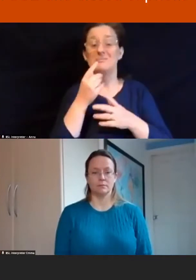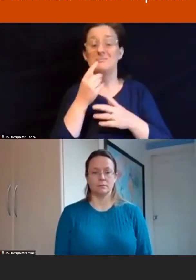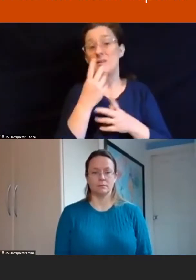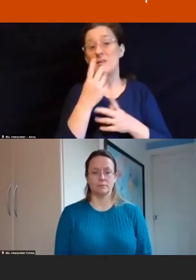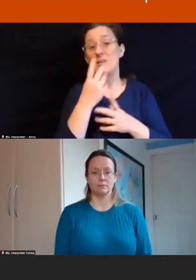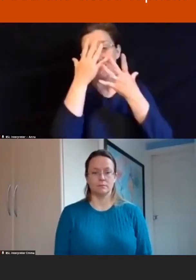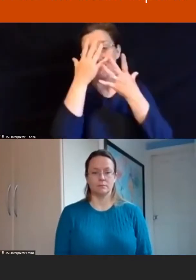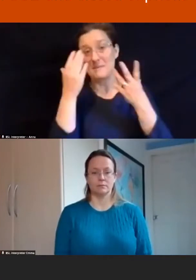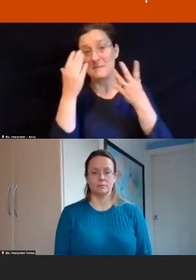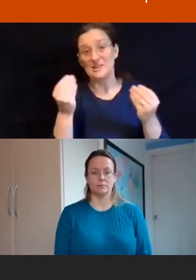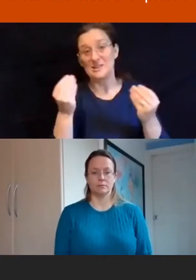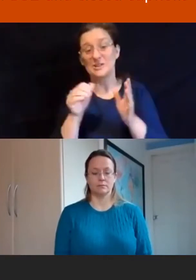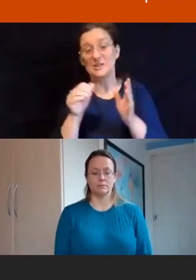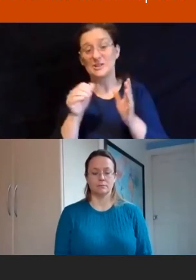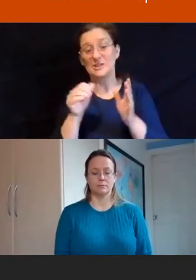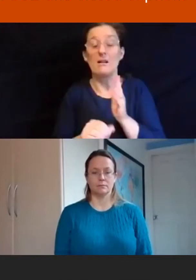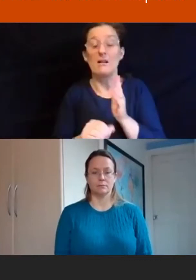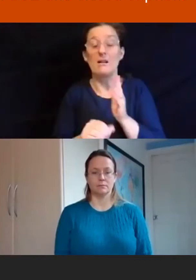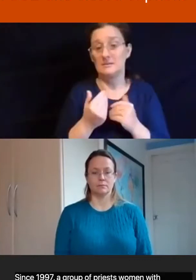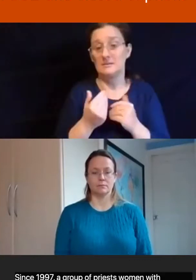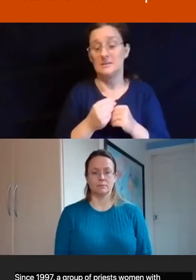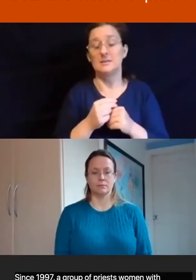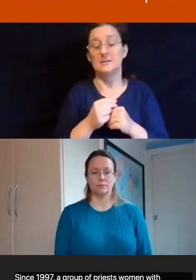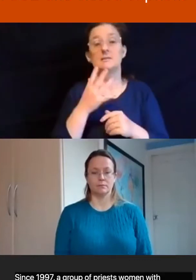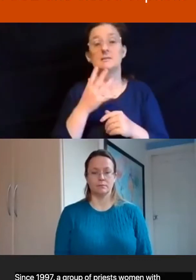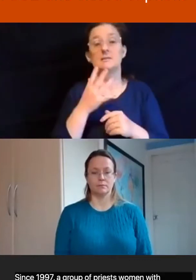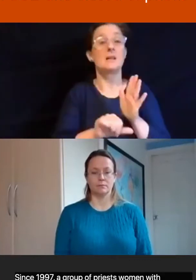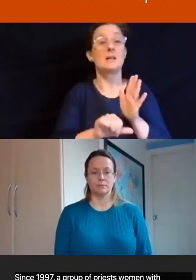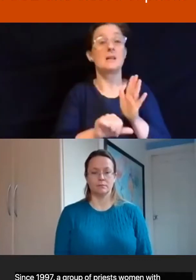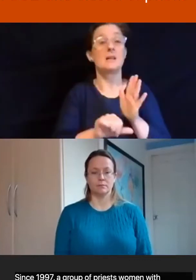We began to meet four times, four or five times a year in Birmingham.